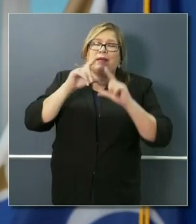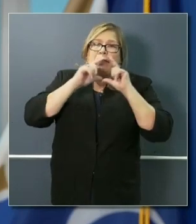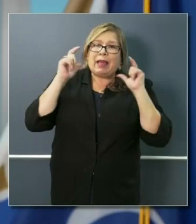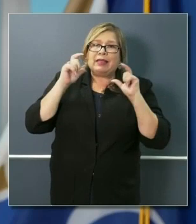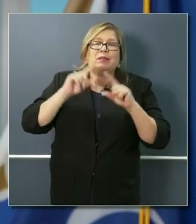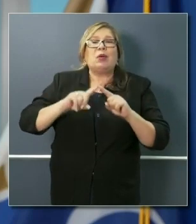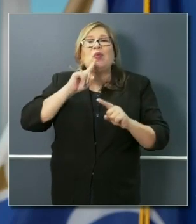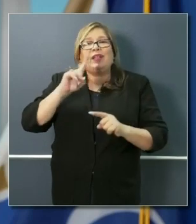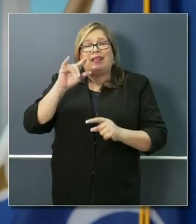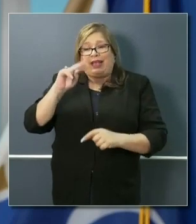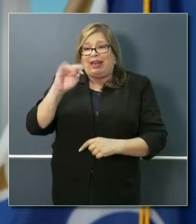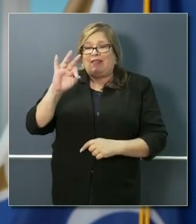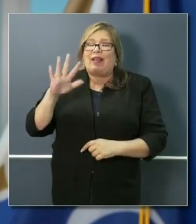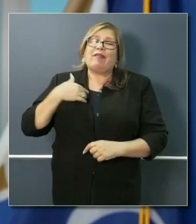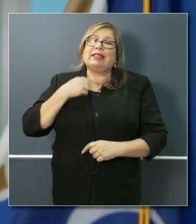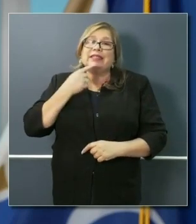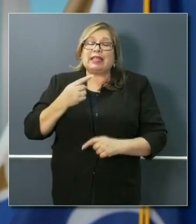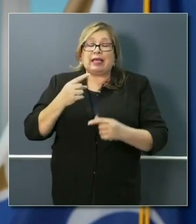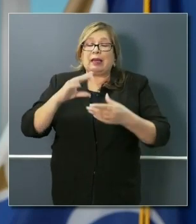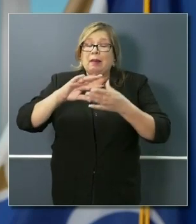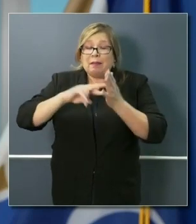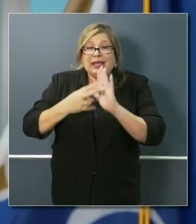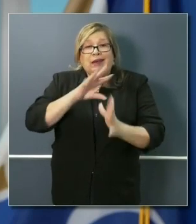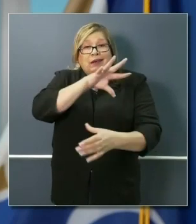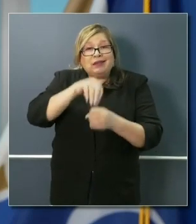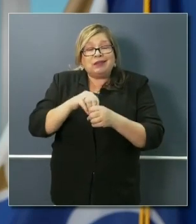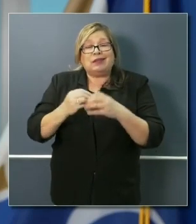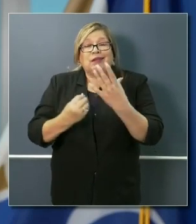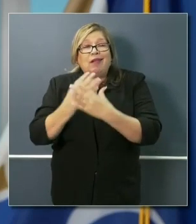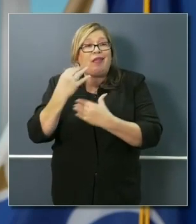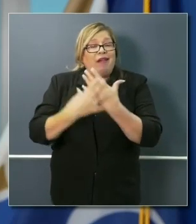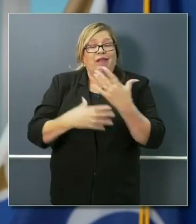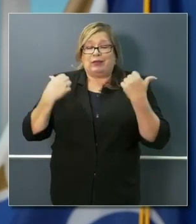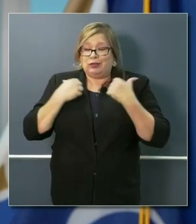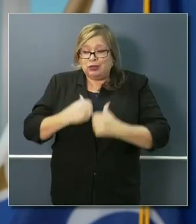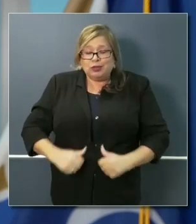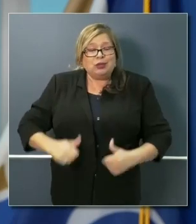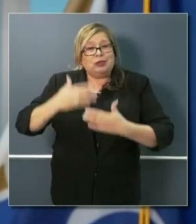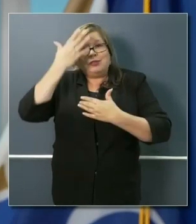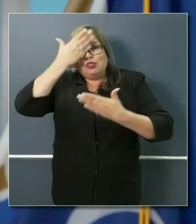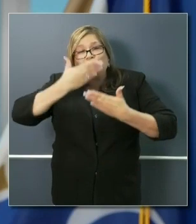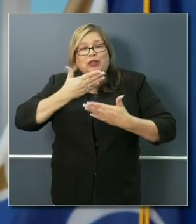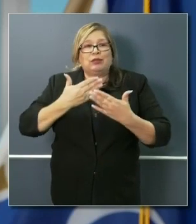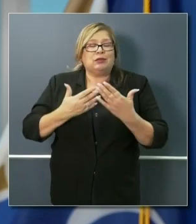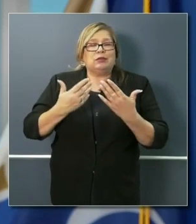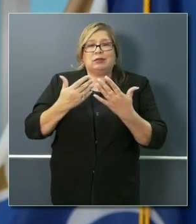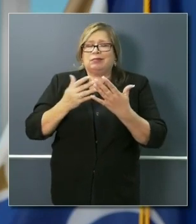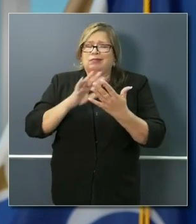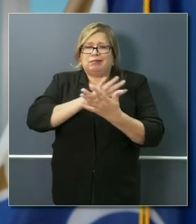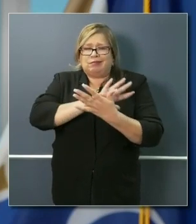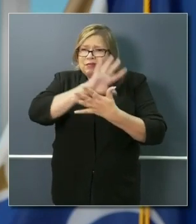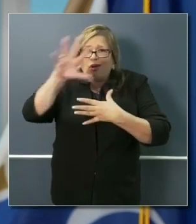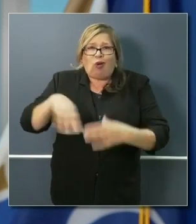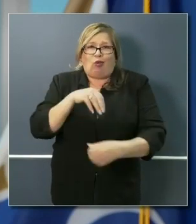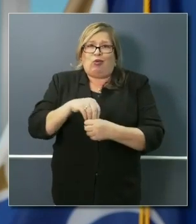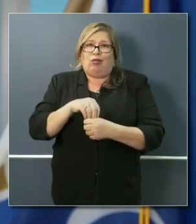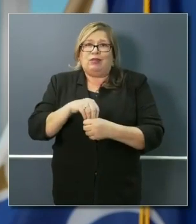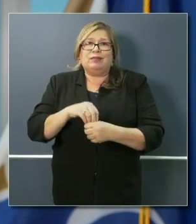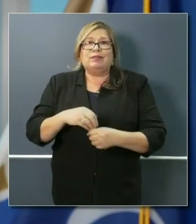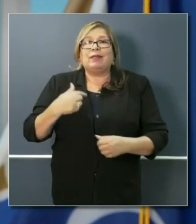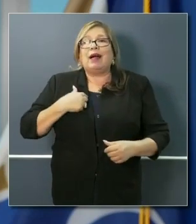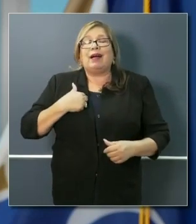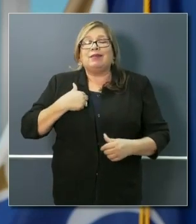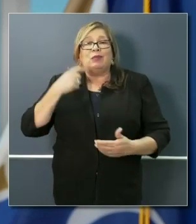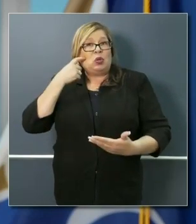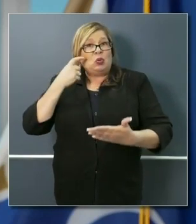that list of shields and coveralls and gowns and glove sets, all of them equally important for many. I recognize the